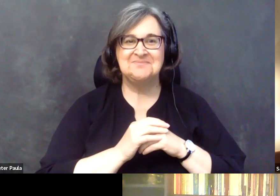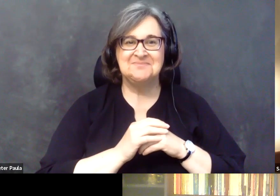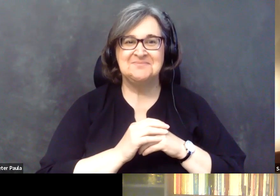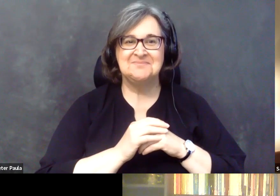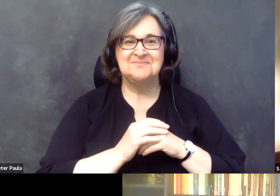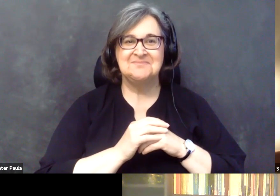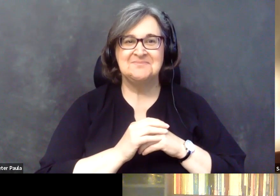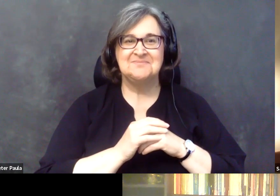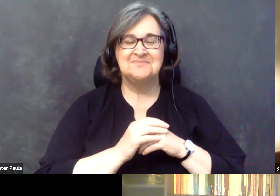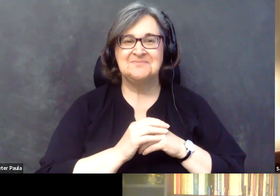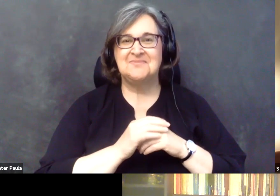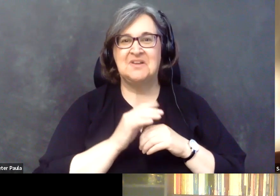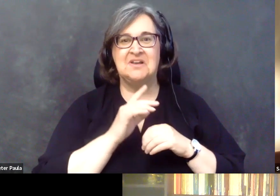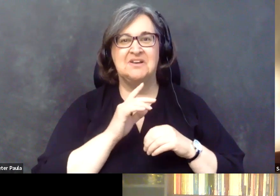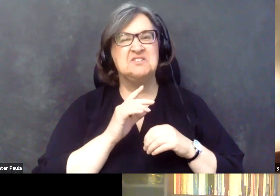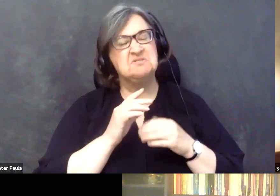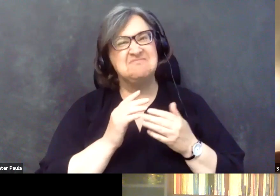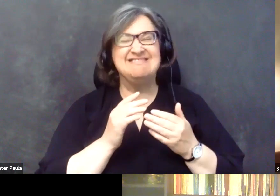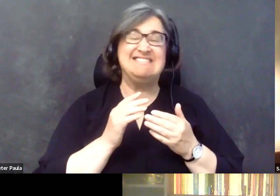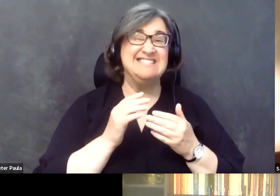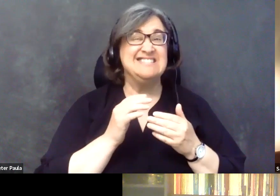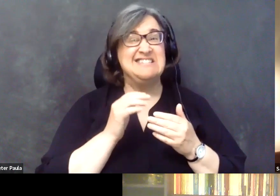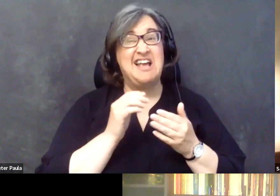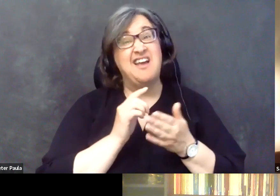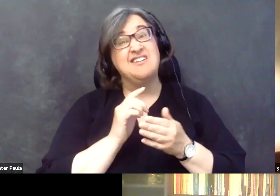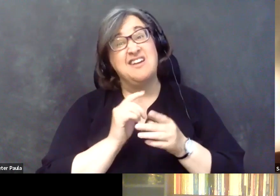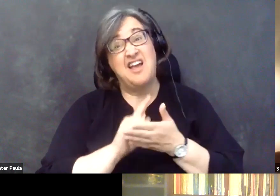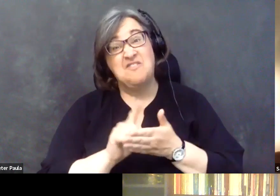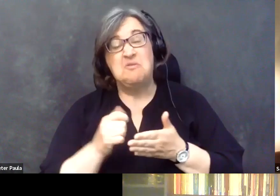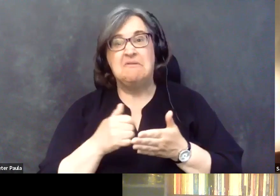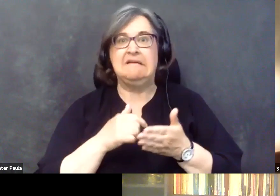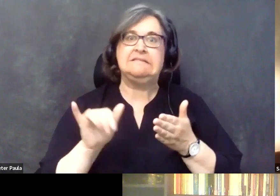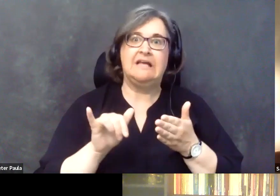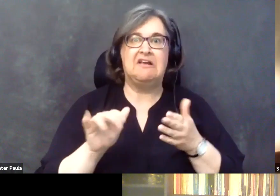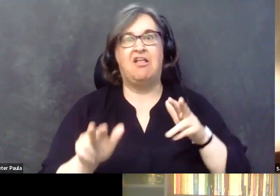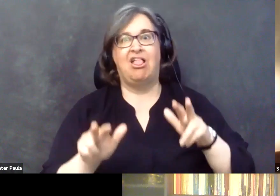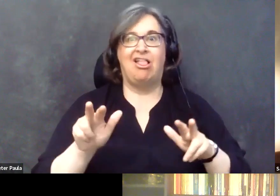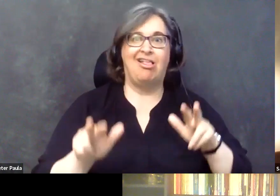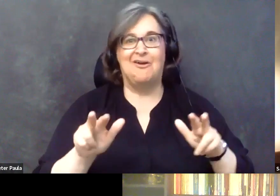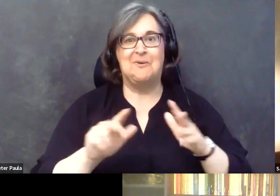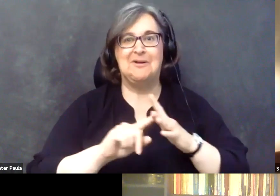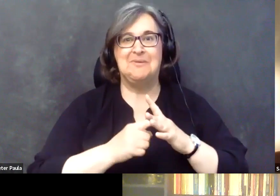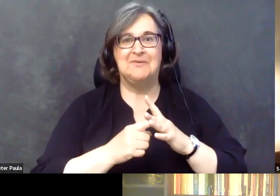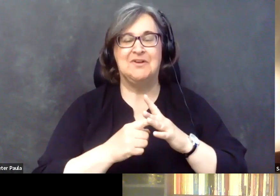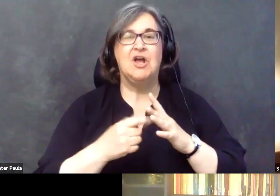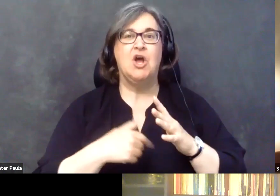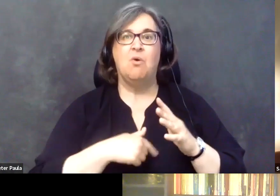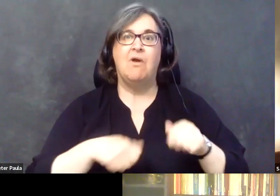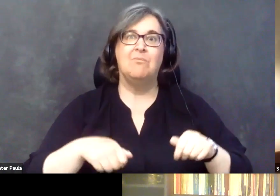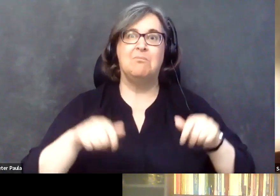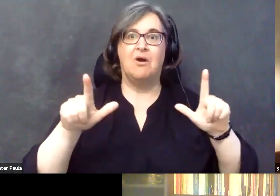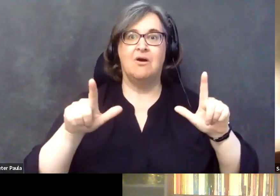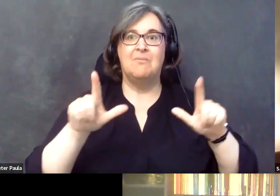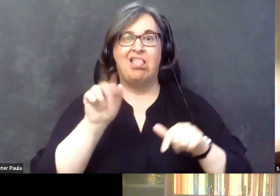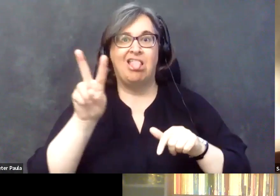an almost an awkward beginning to these things because we're waiting, once we put the webinar live, we're waiting for a few folks to